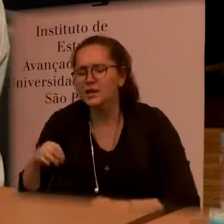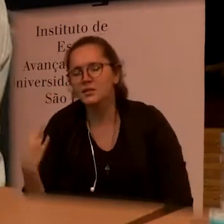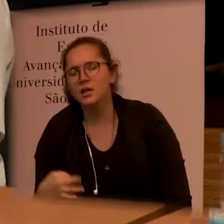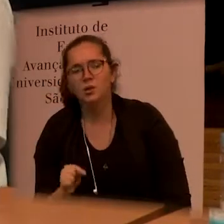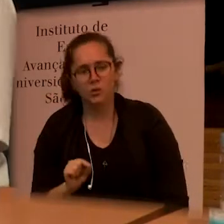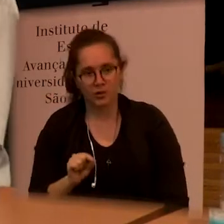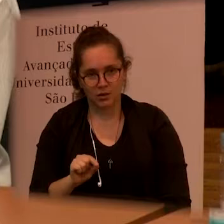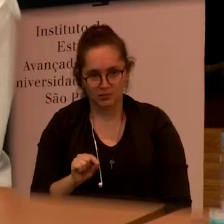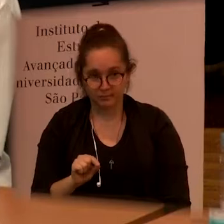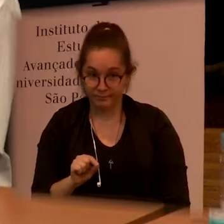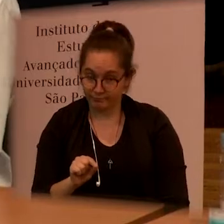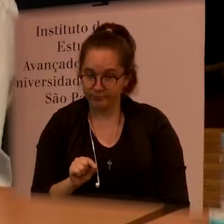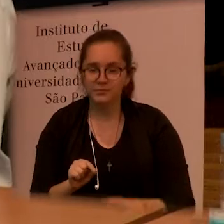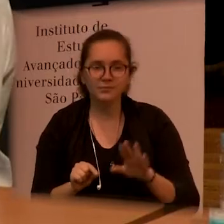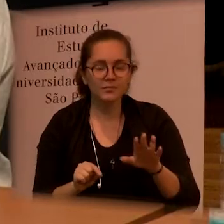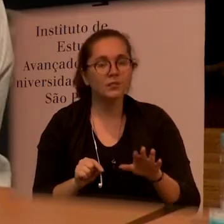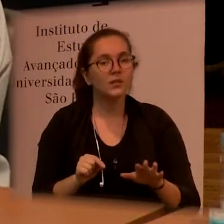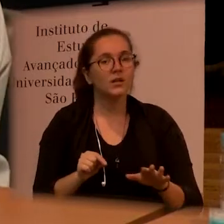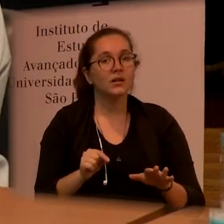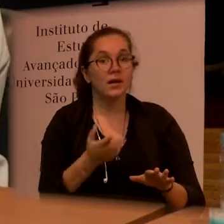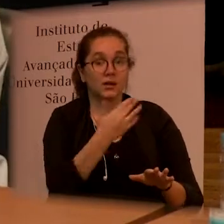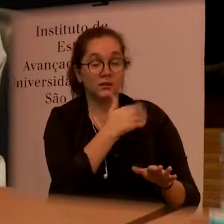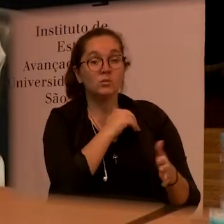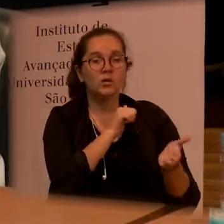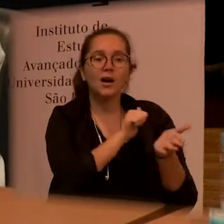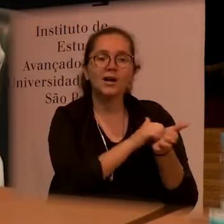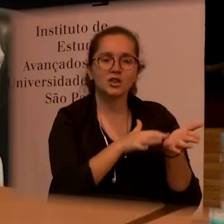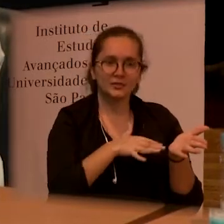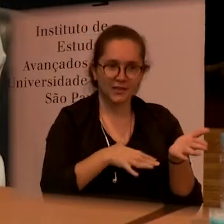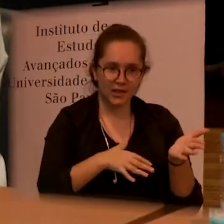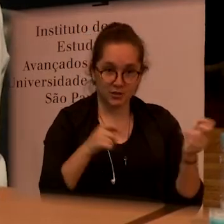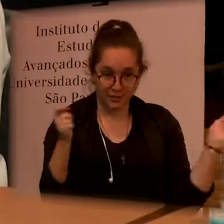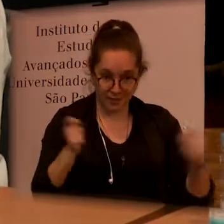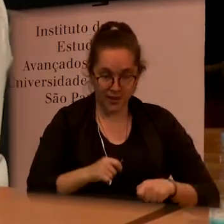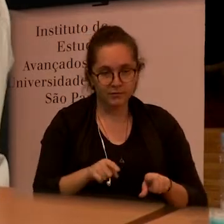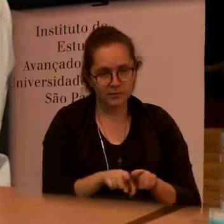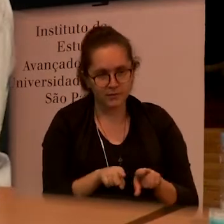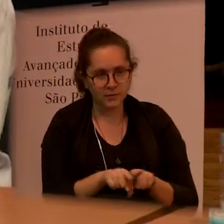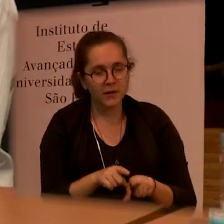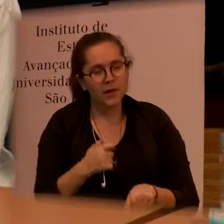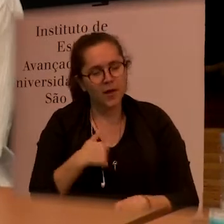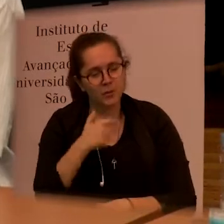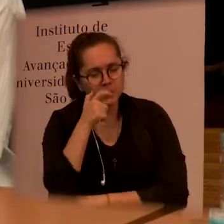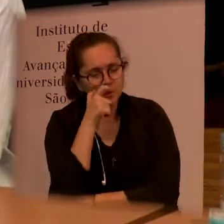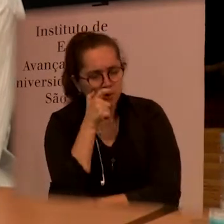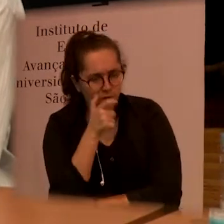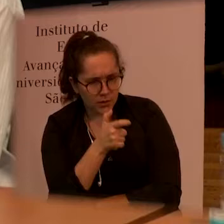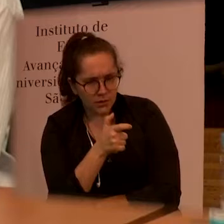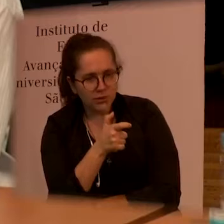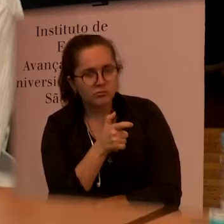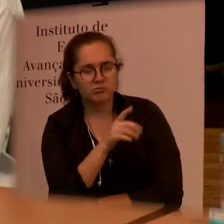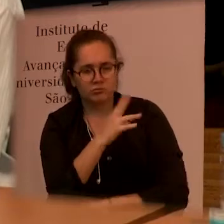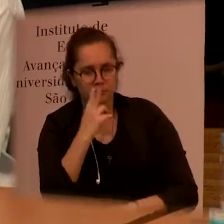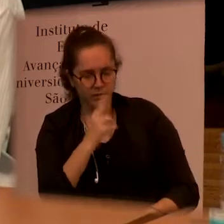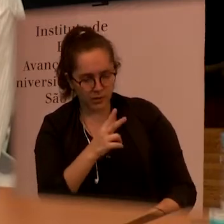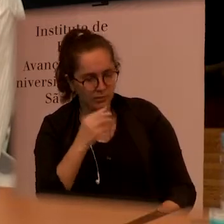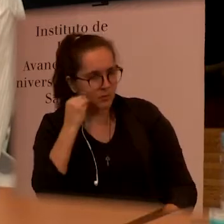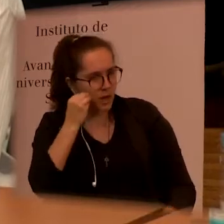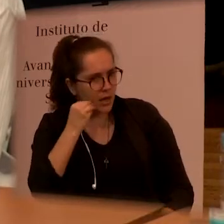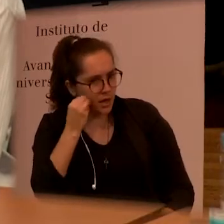maybe one of the activities that we could do here is establish an observatorium and identify